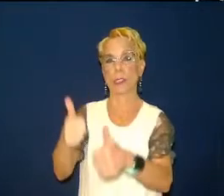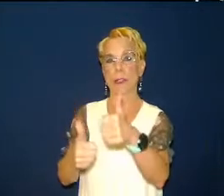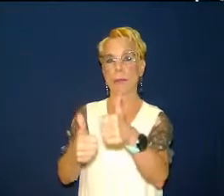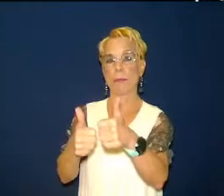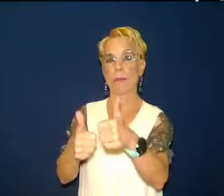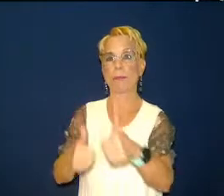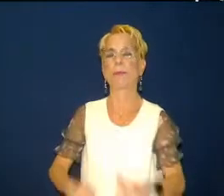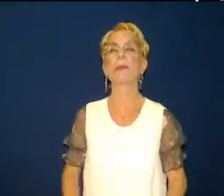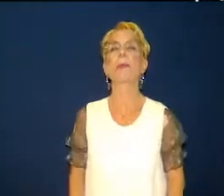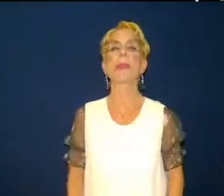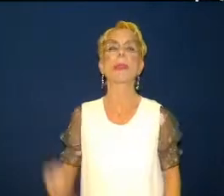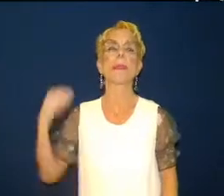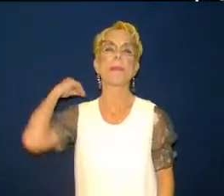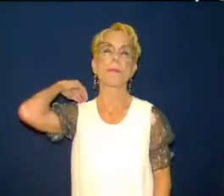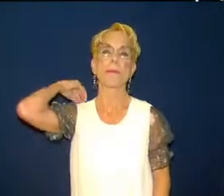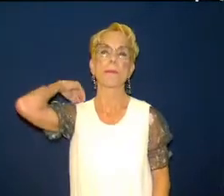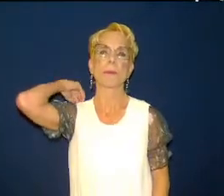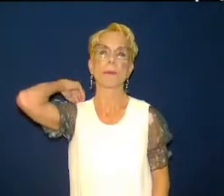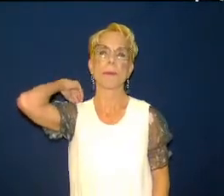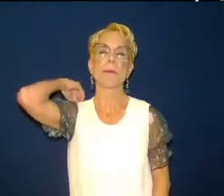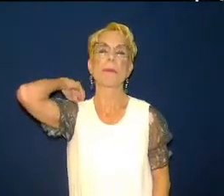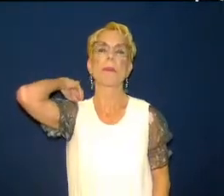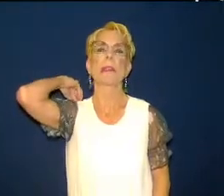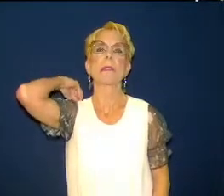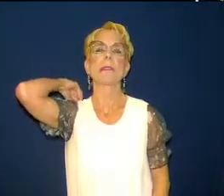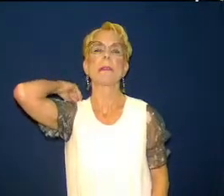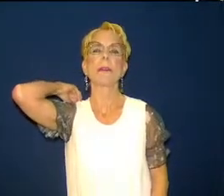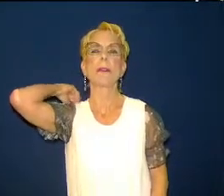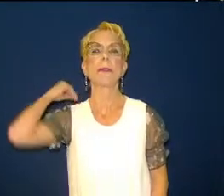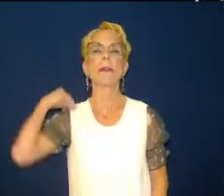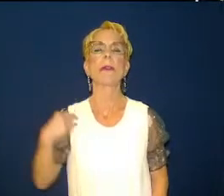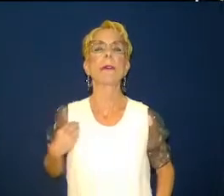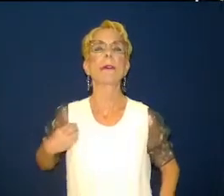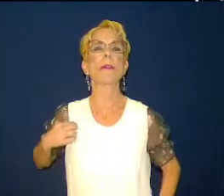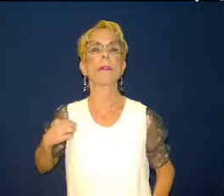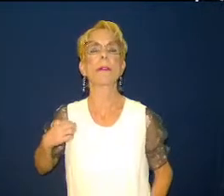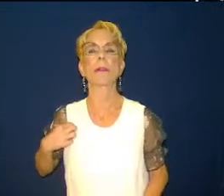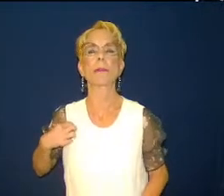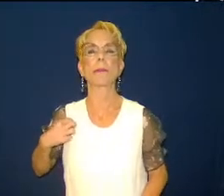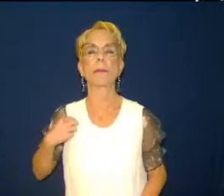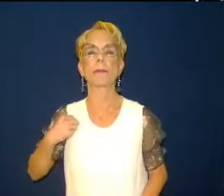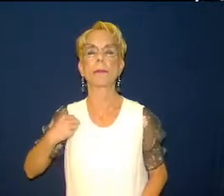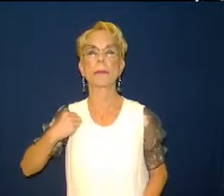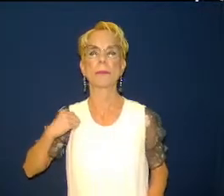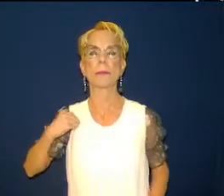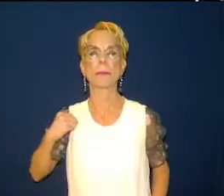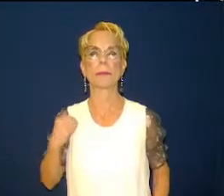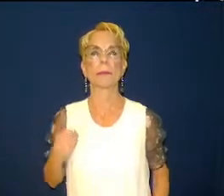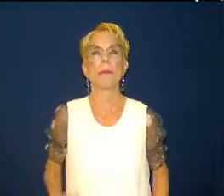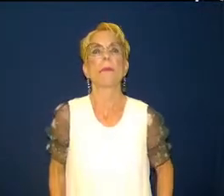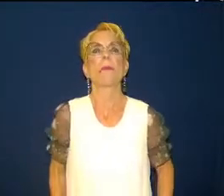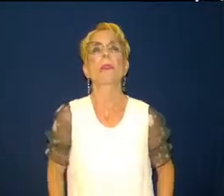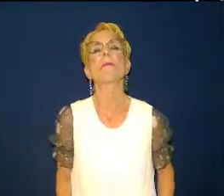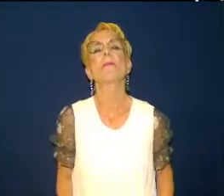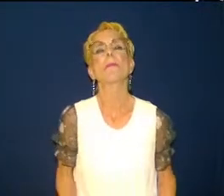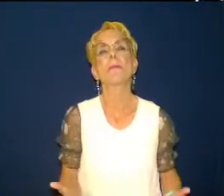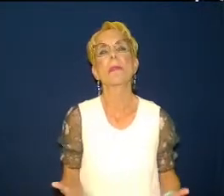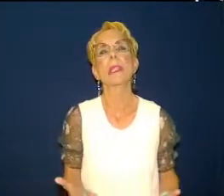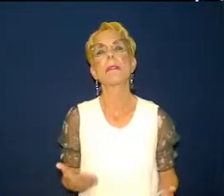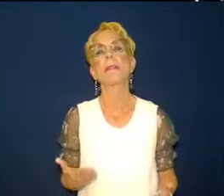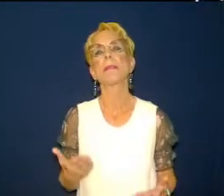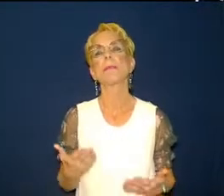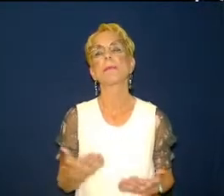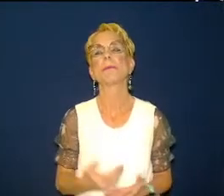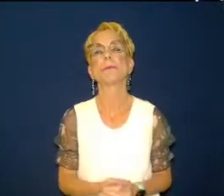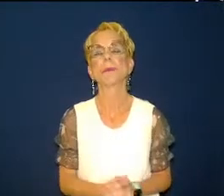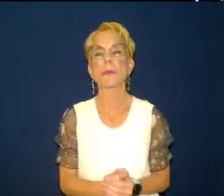reaching people that jesus wants us to reach or are they just ministries that help us inside and